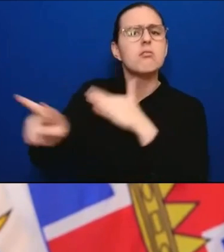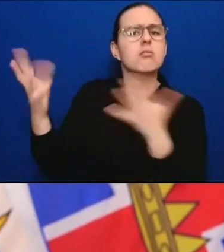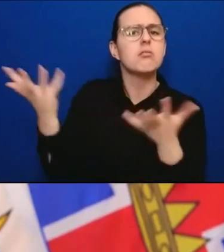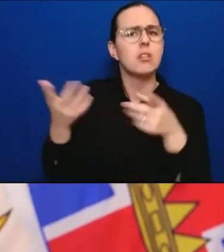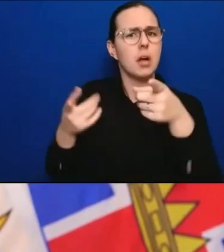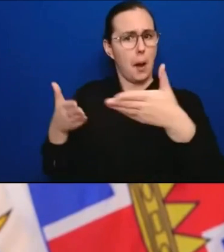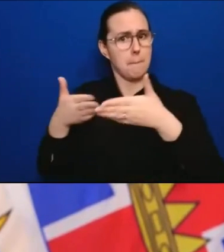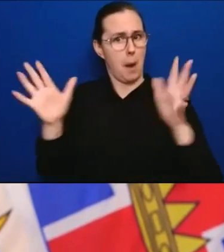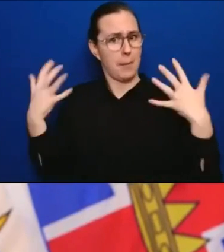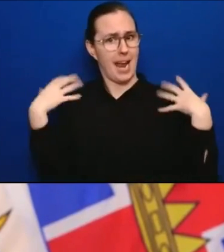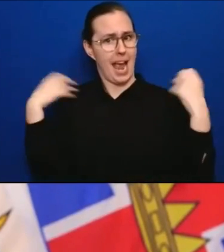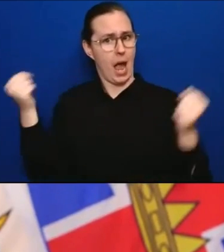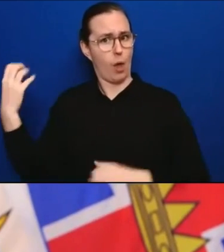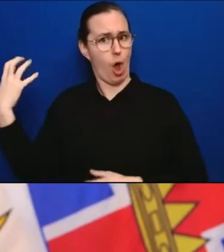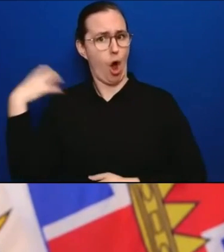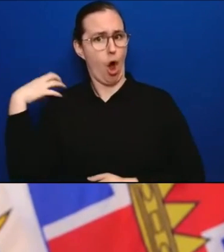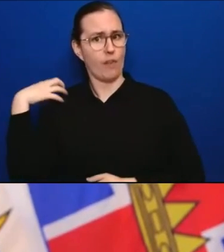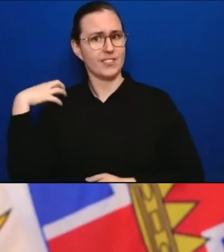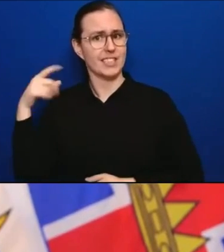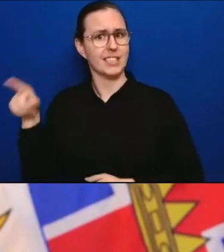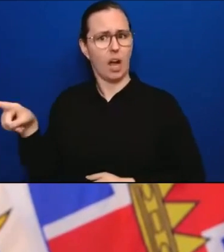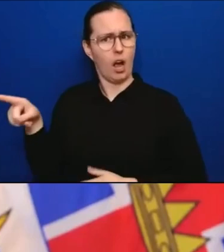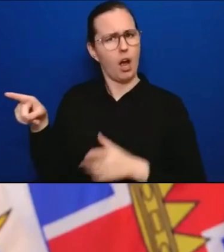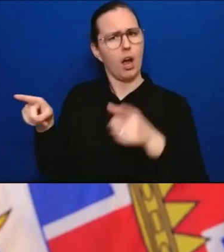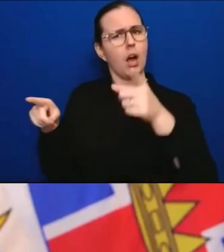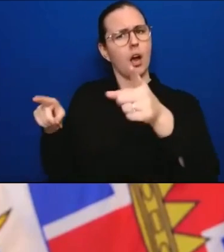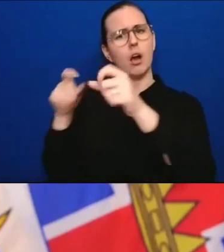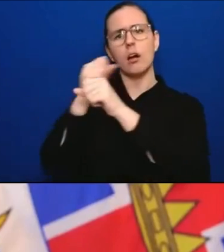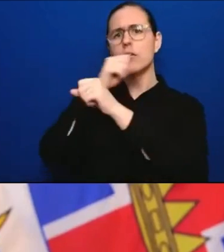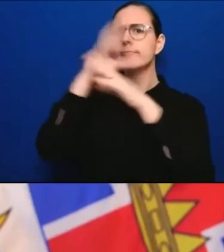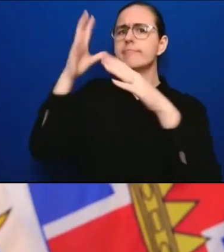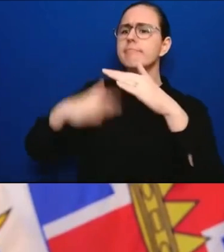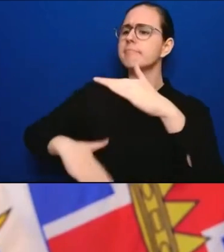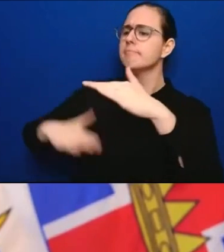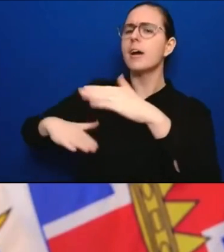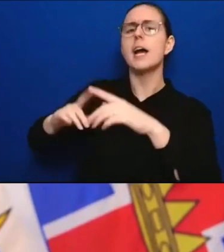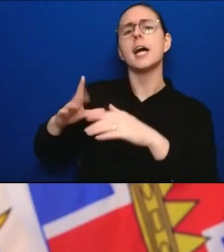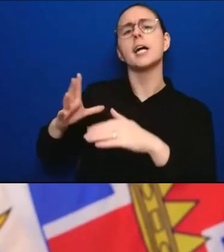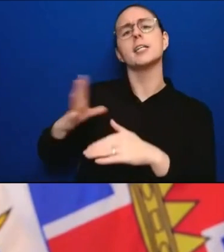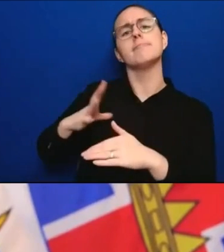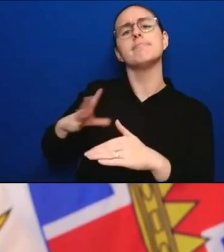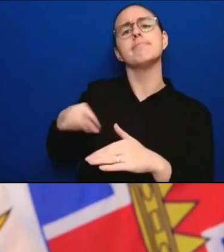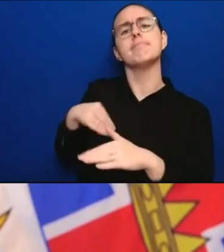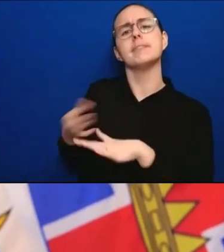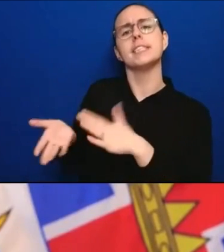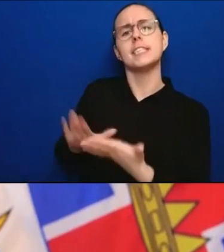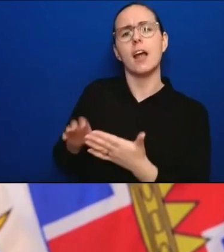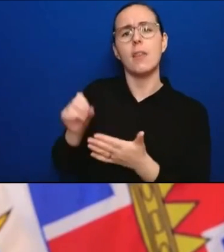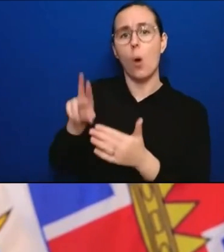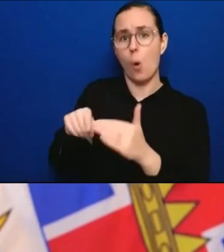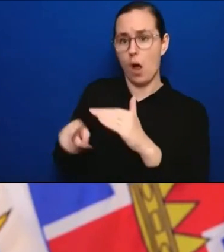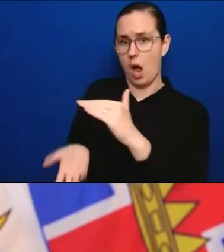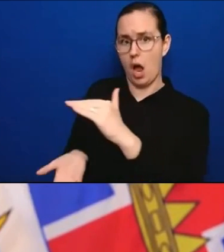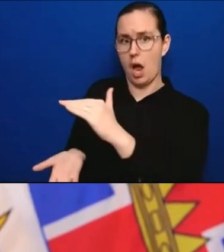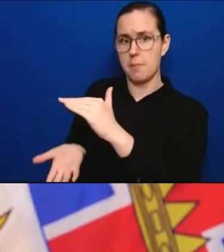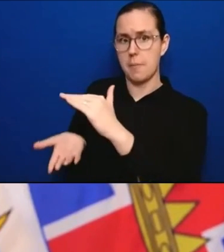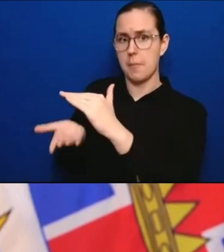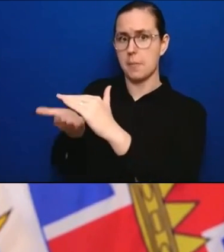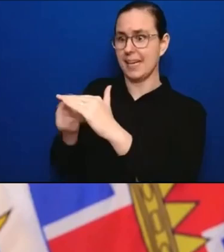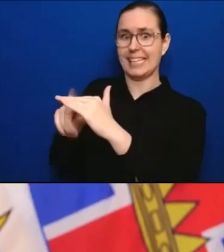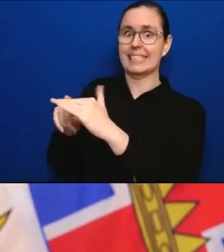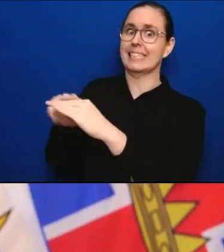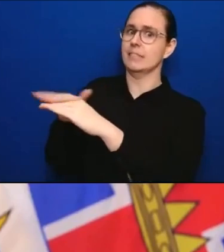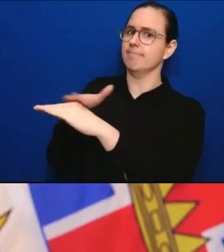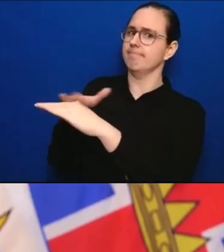benchmark or a figure that would give you pause as you re-evaluate the restrictions that are in place?